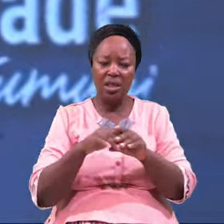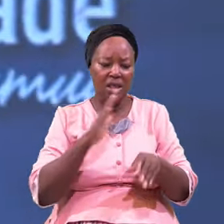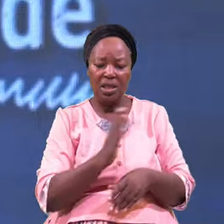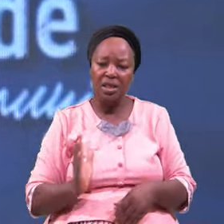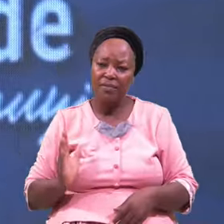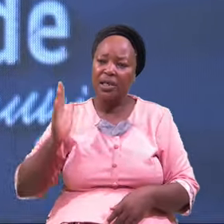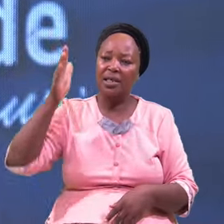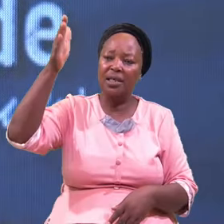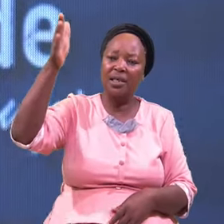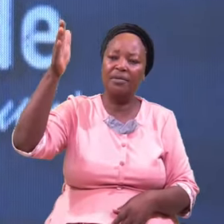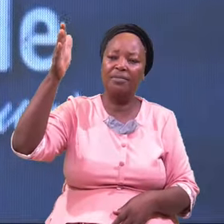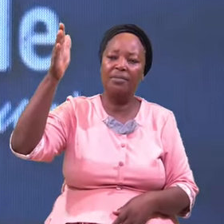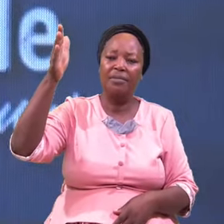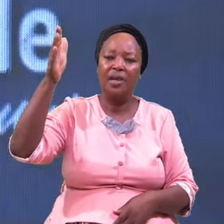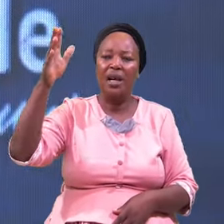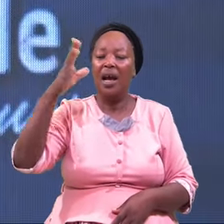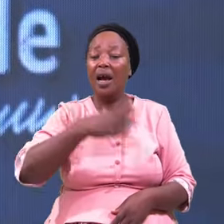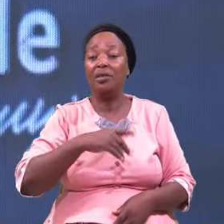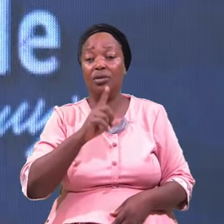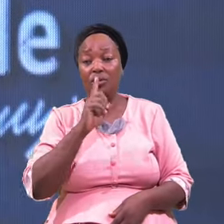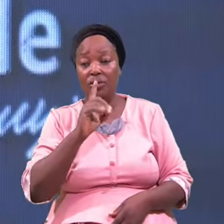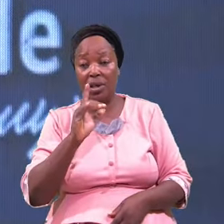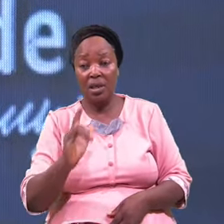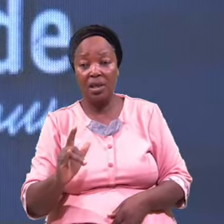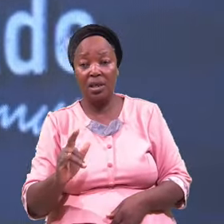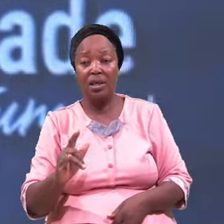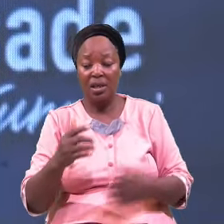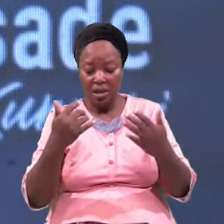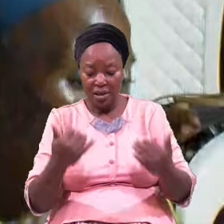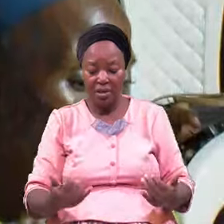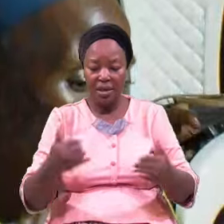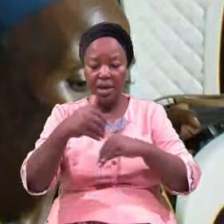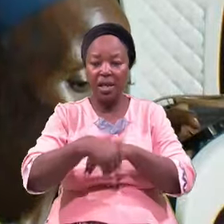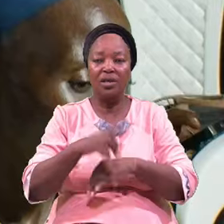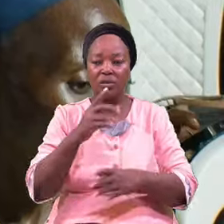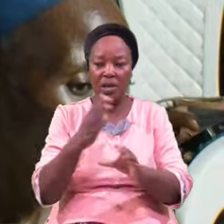And Of Course Tonight You Are Getting Healed